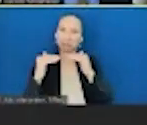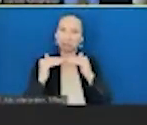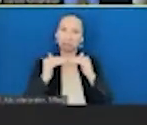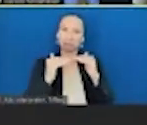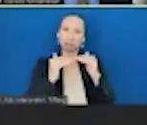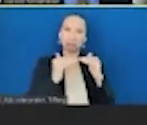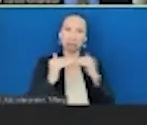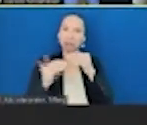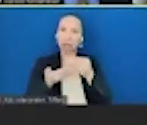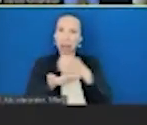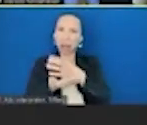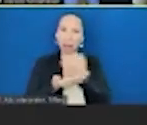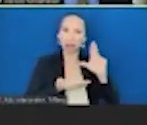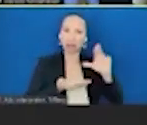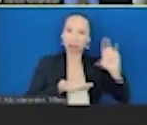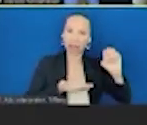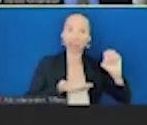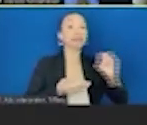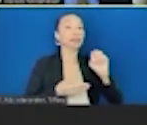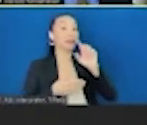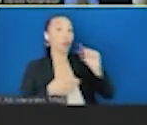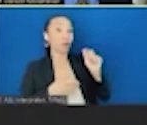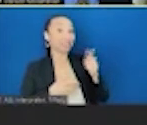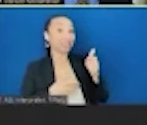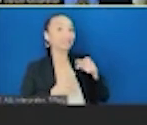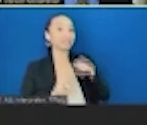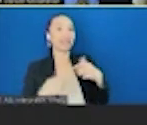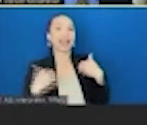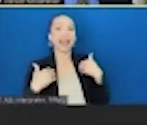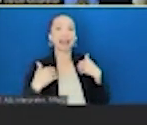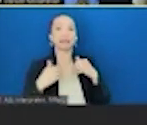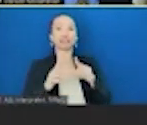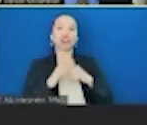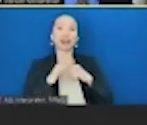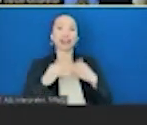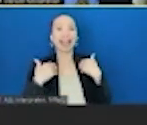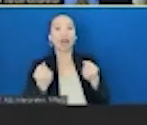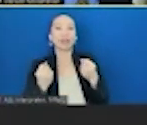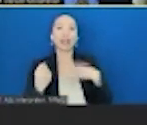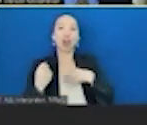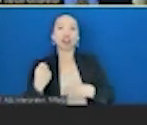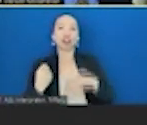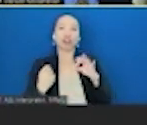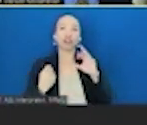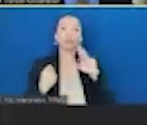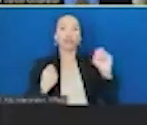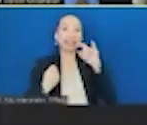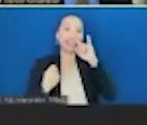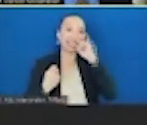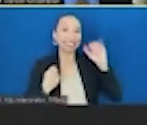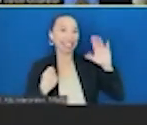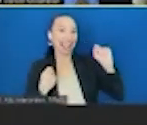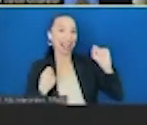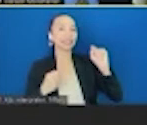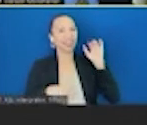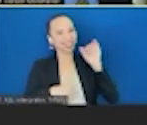What happened in 2010? The Healthy Hunger Free Kids Act. And so the Healthy Hunger Free Kids Act, which was so instrumental to